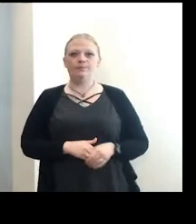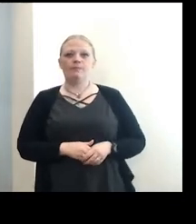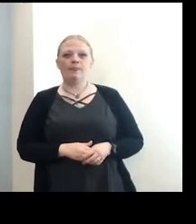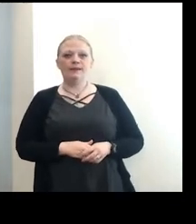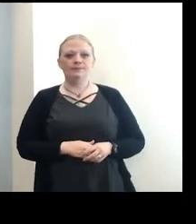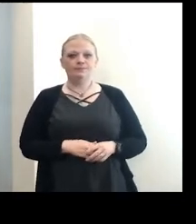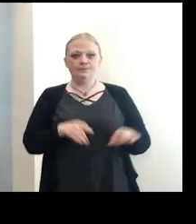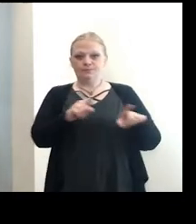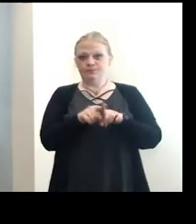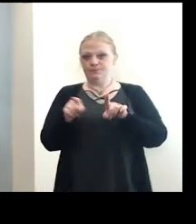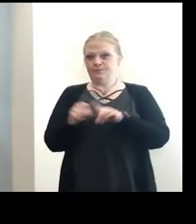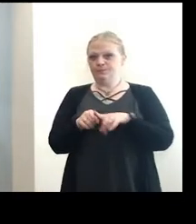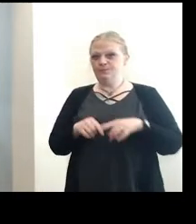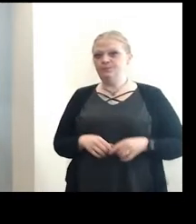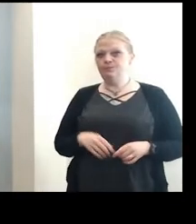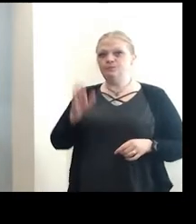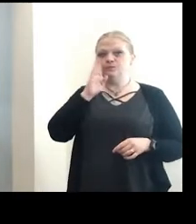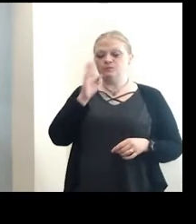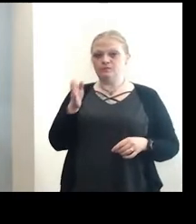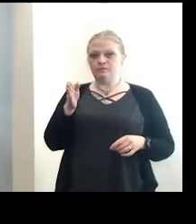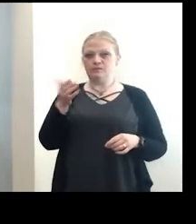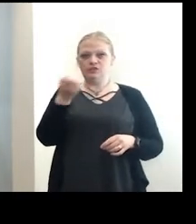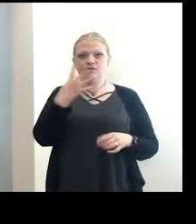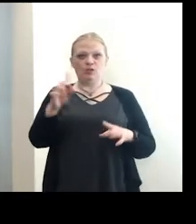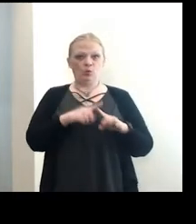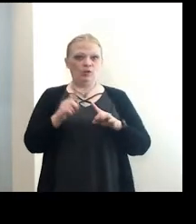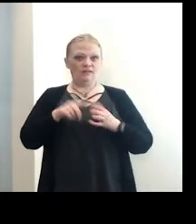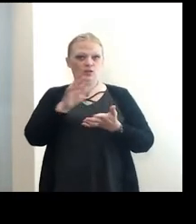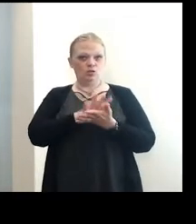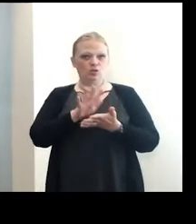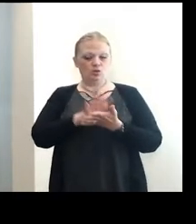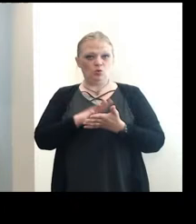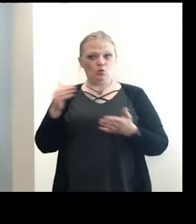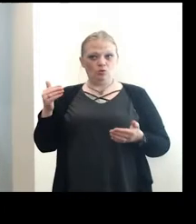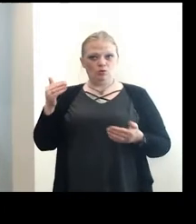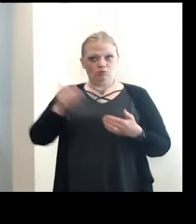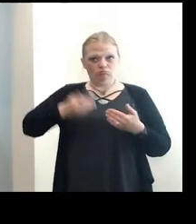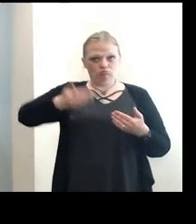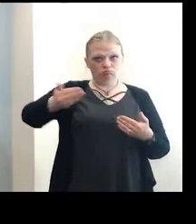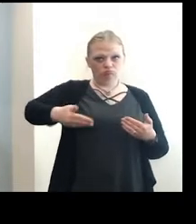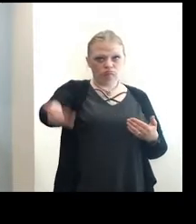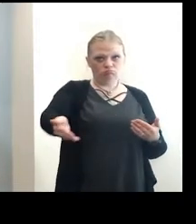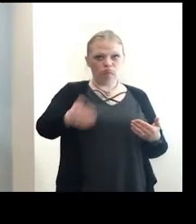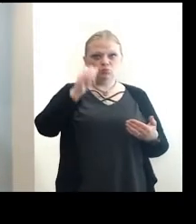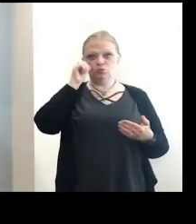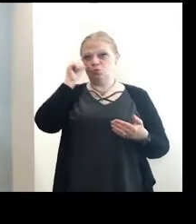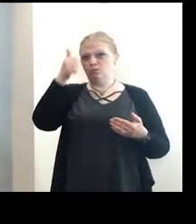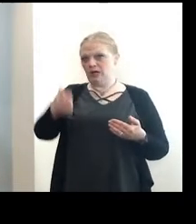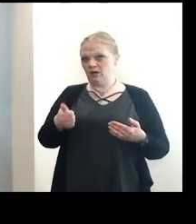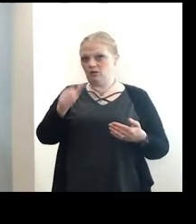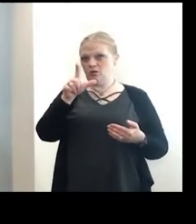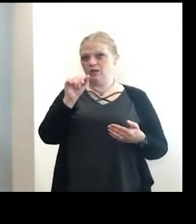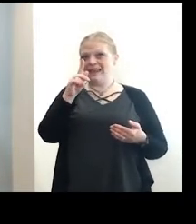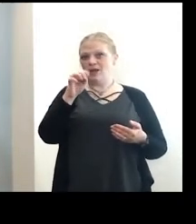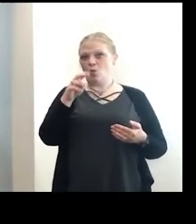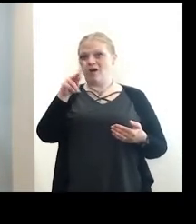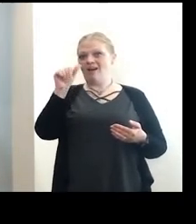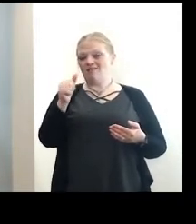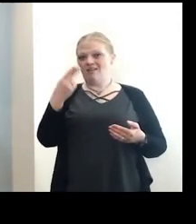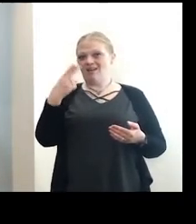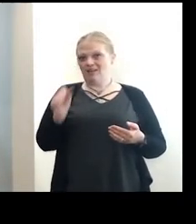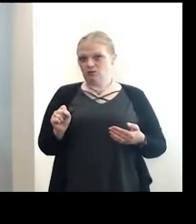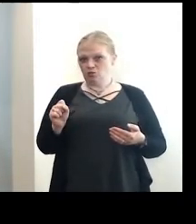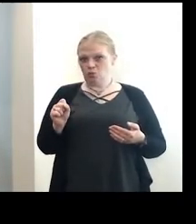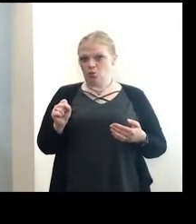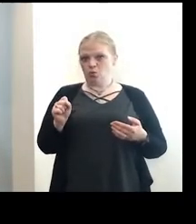Also, we are going to be at a few schools in the upcoming weeks. On tomorrow, we're going to be at Lackawanna High School.